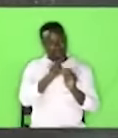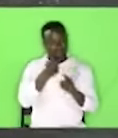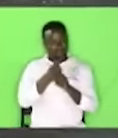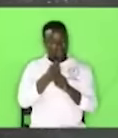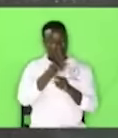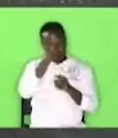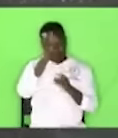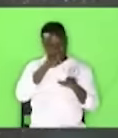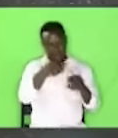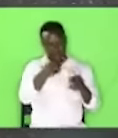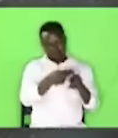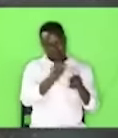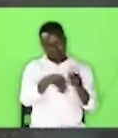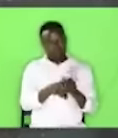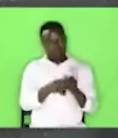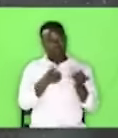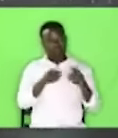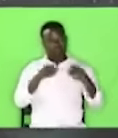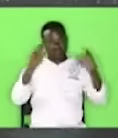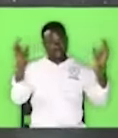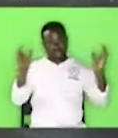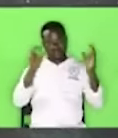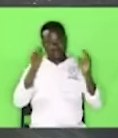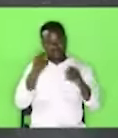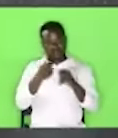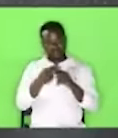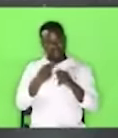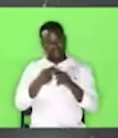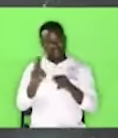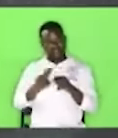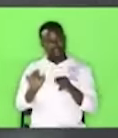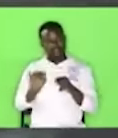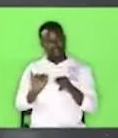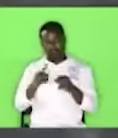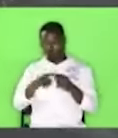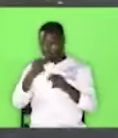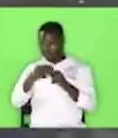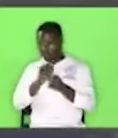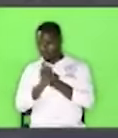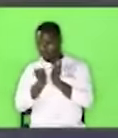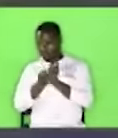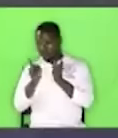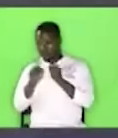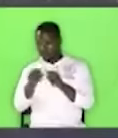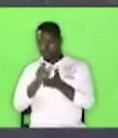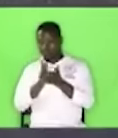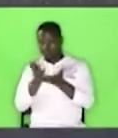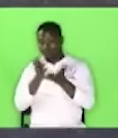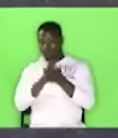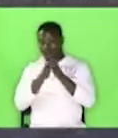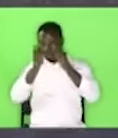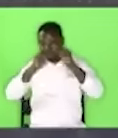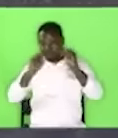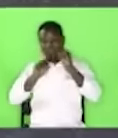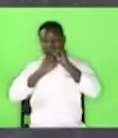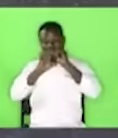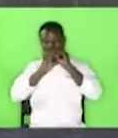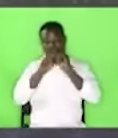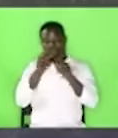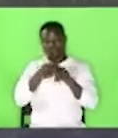was campaigning he was still using this name or any was he using a different name the same name fine